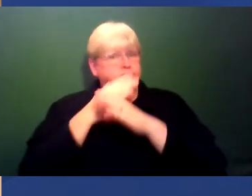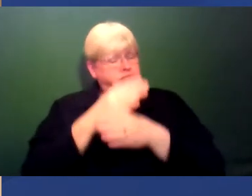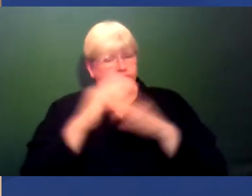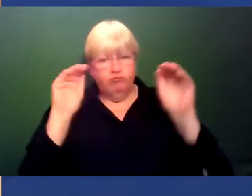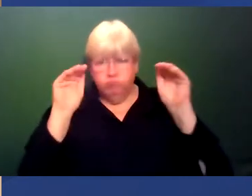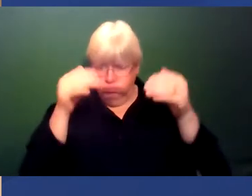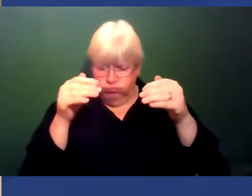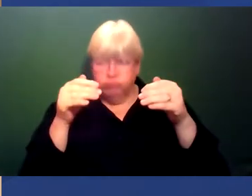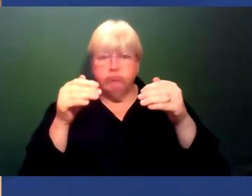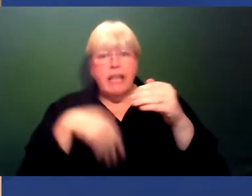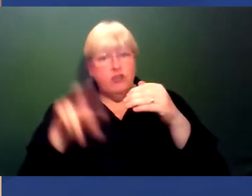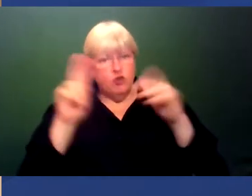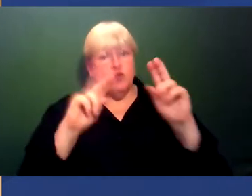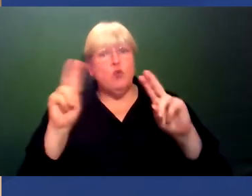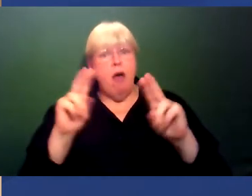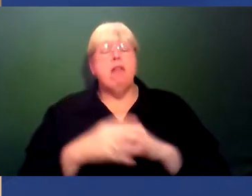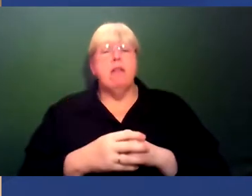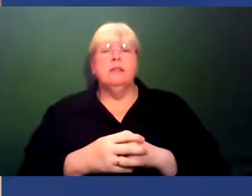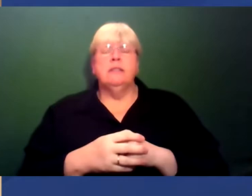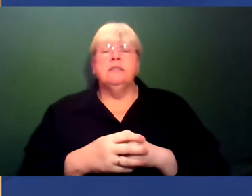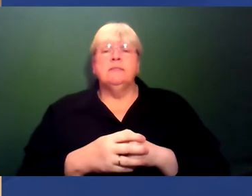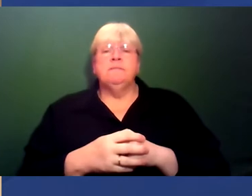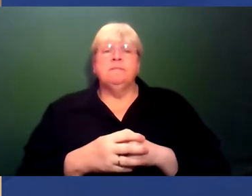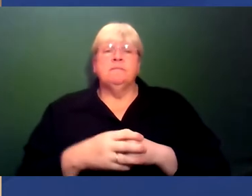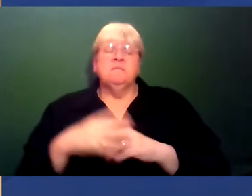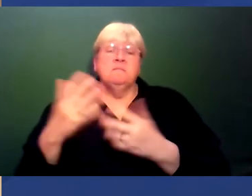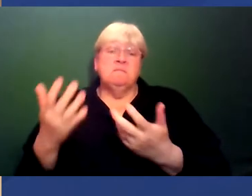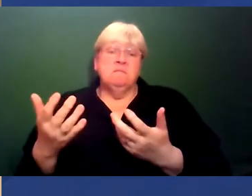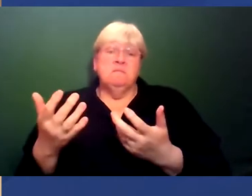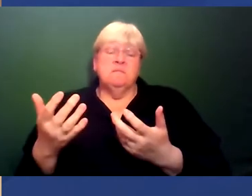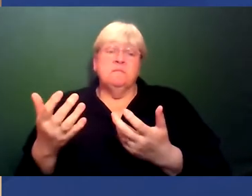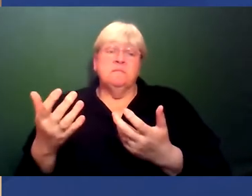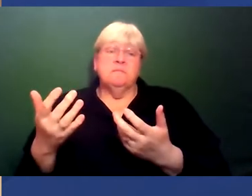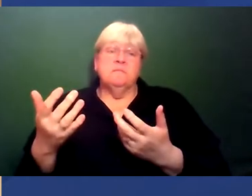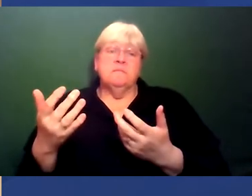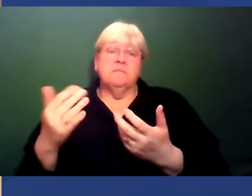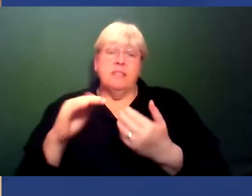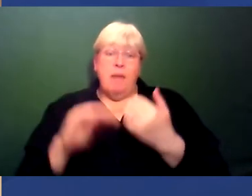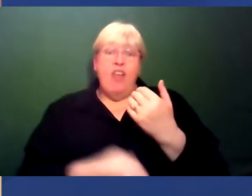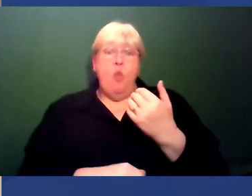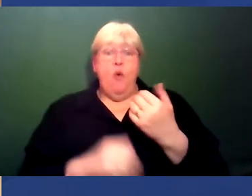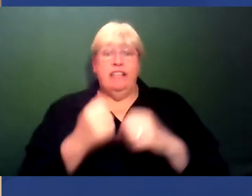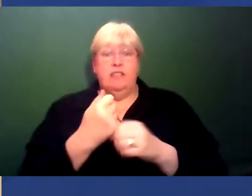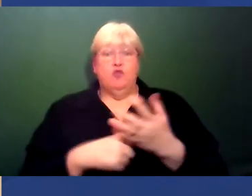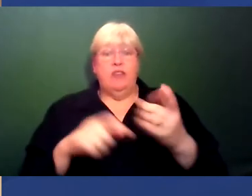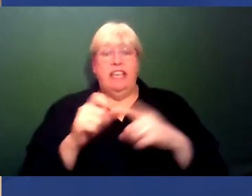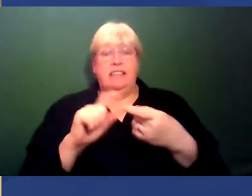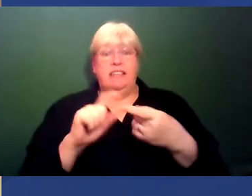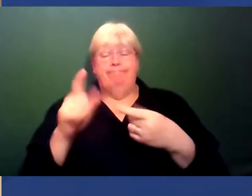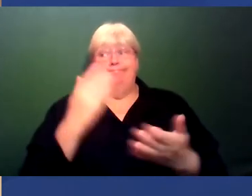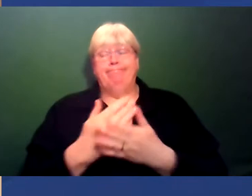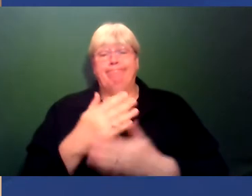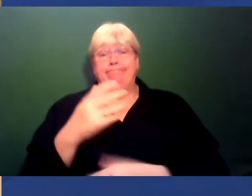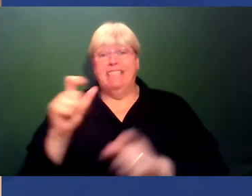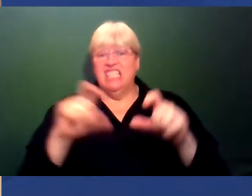at school. So, funnily enough, my lowest GCSE grade was in science. So, I